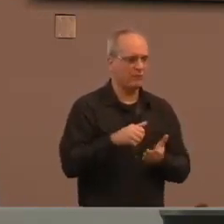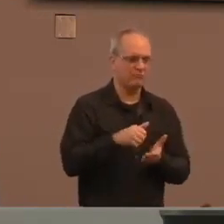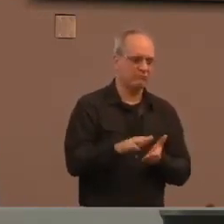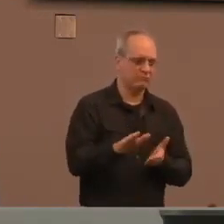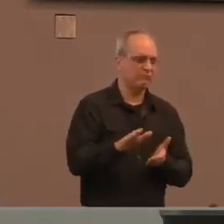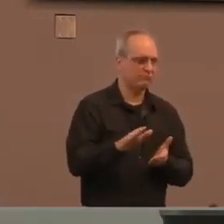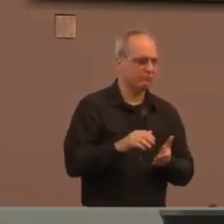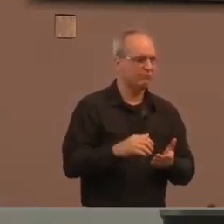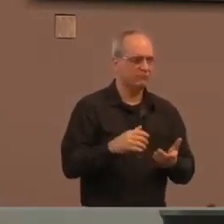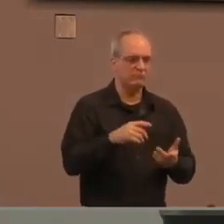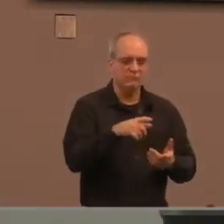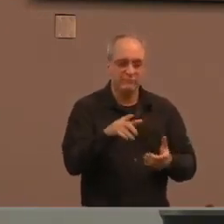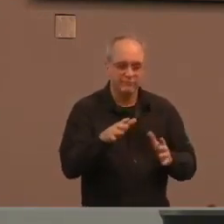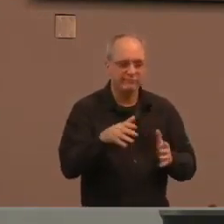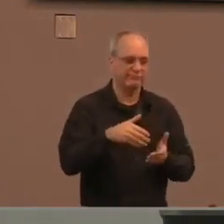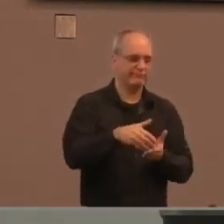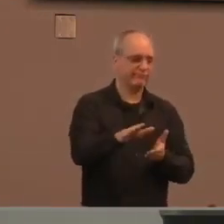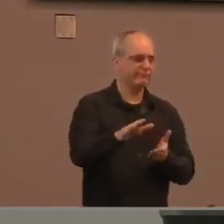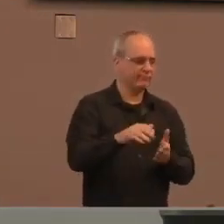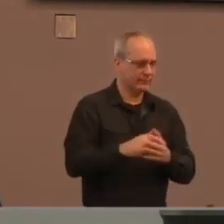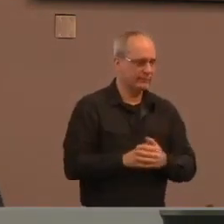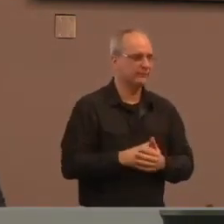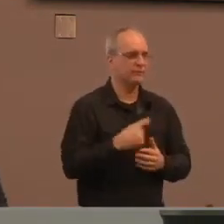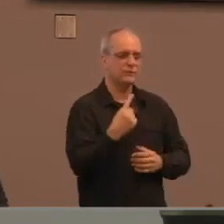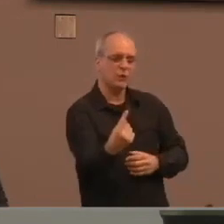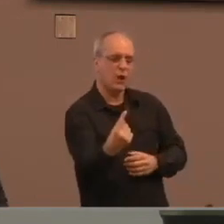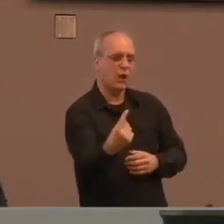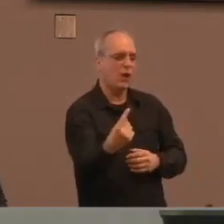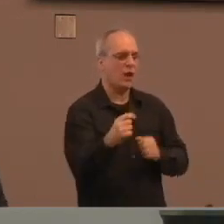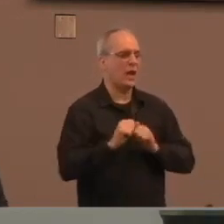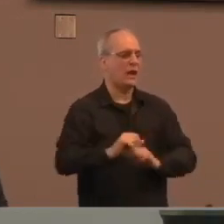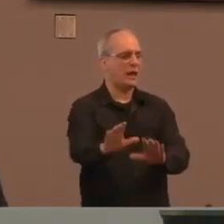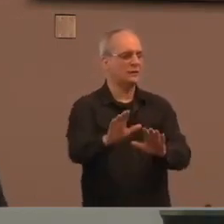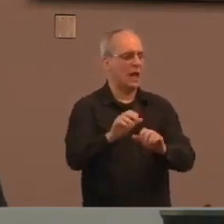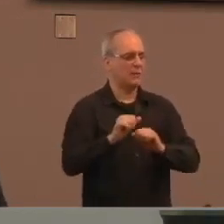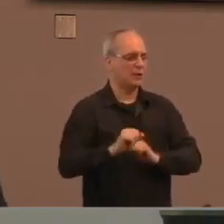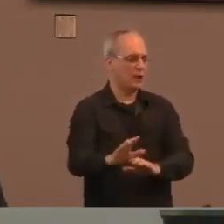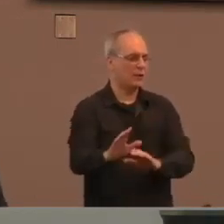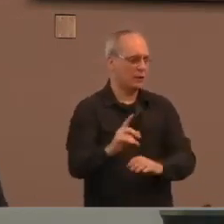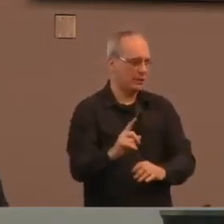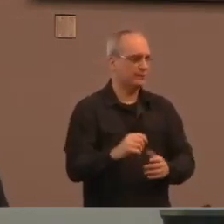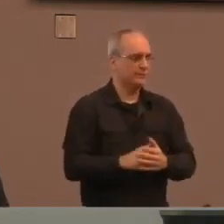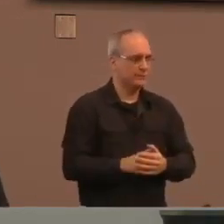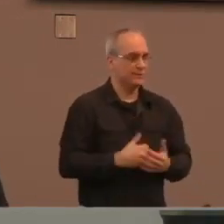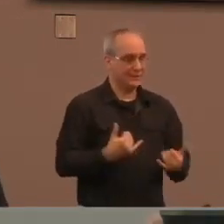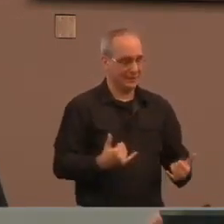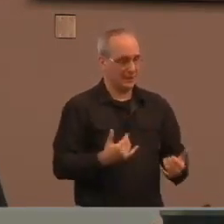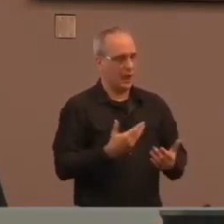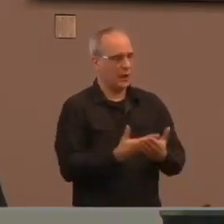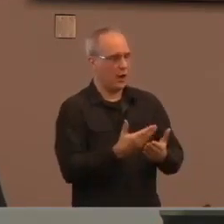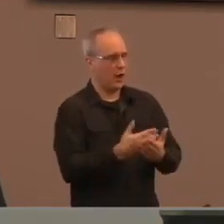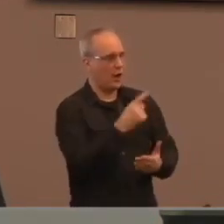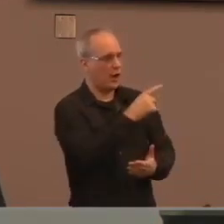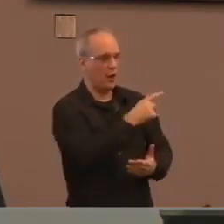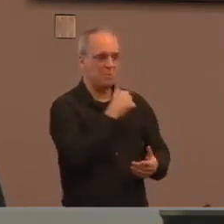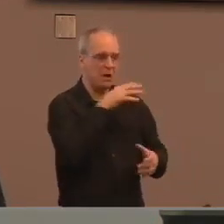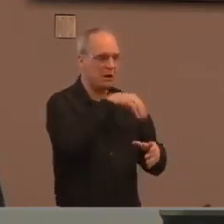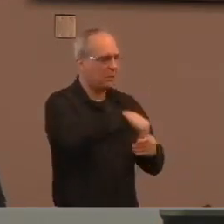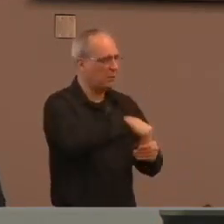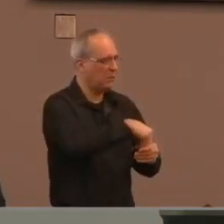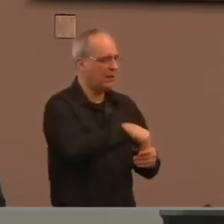We weren't included in school or after school. We don't have jobs.